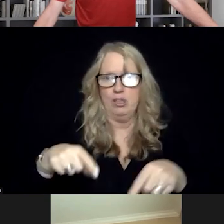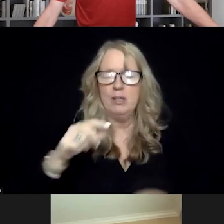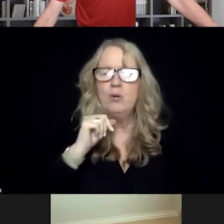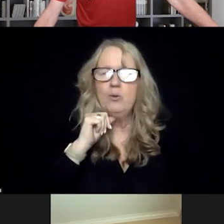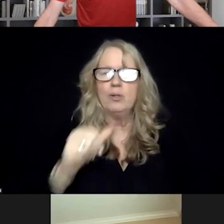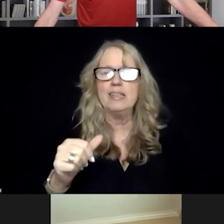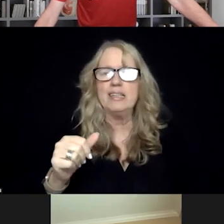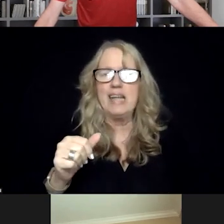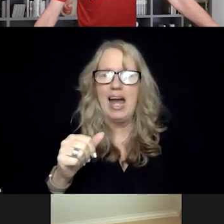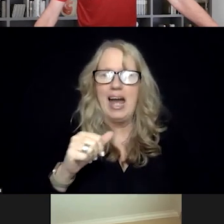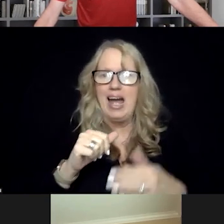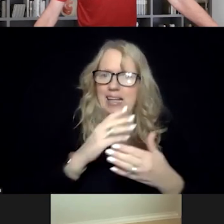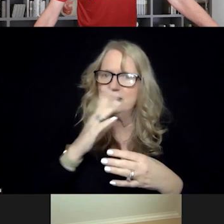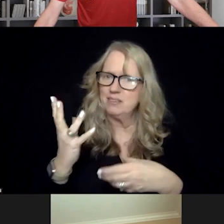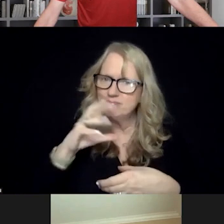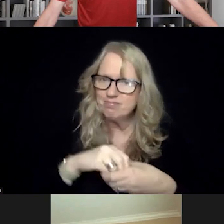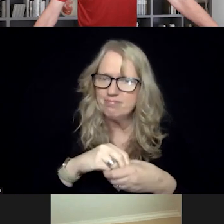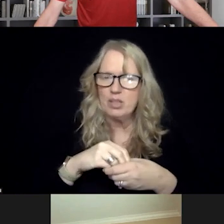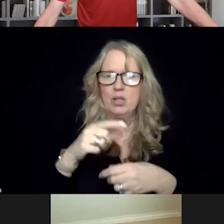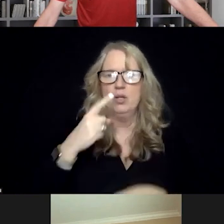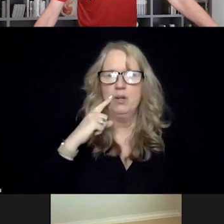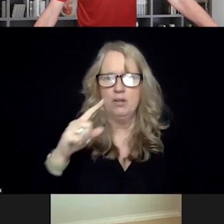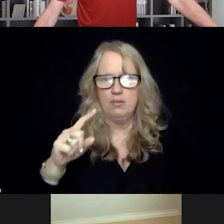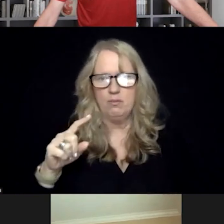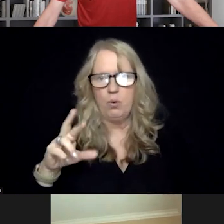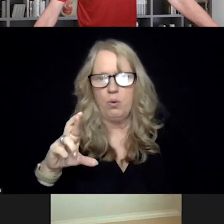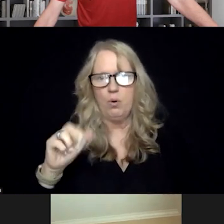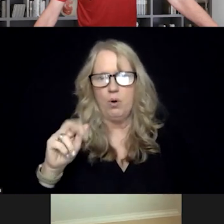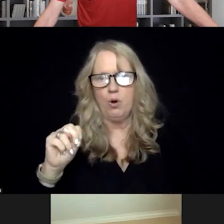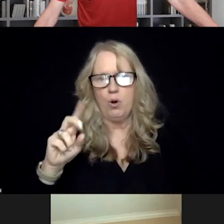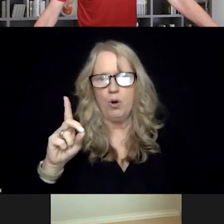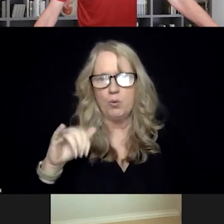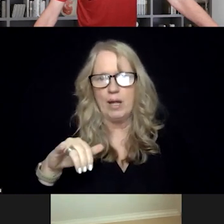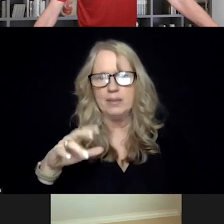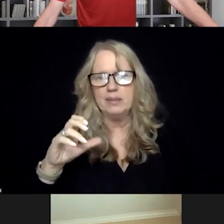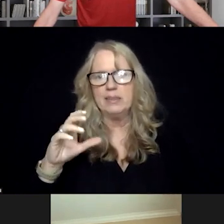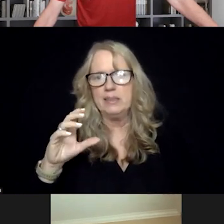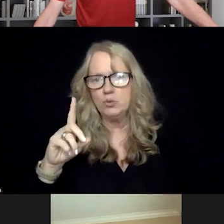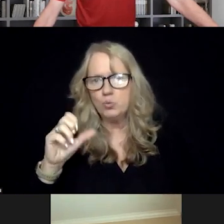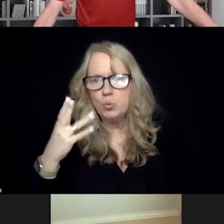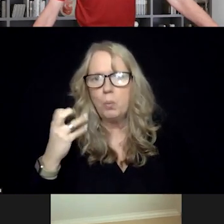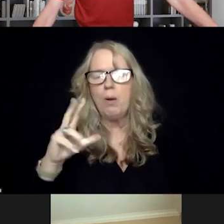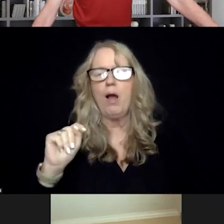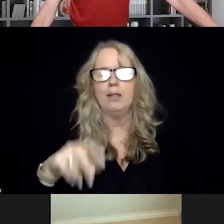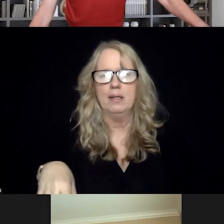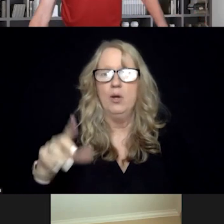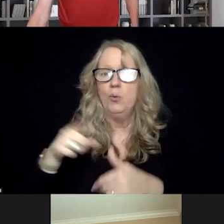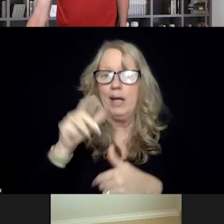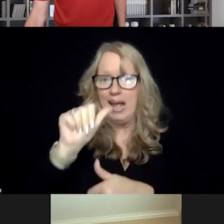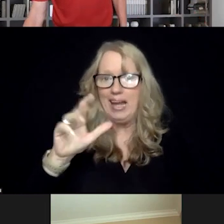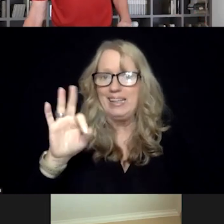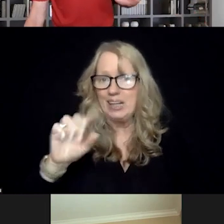a premise of Randy DuPont's, Major Sam Cochran's? A, 911